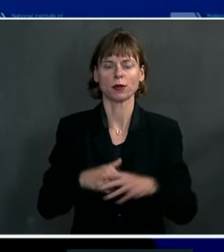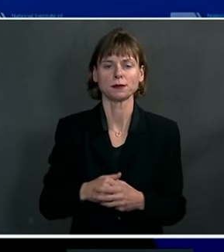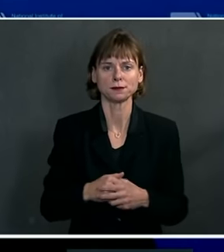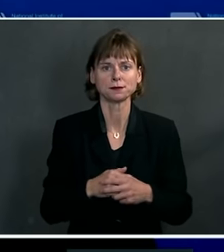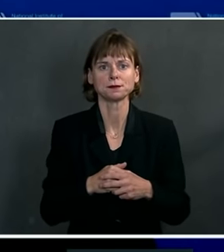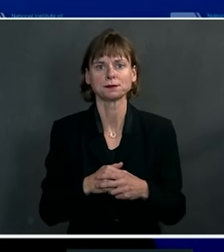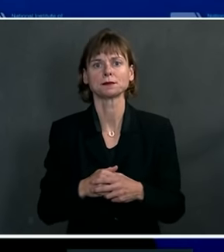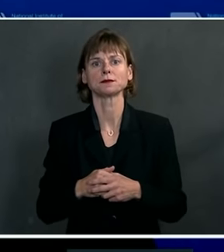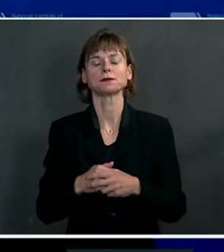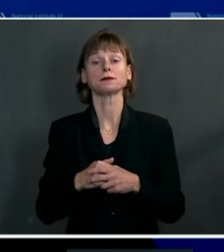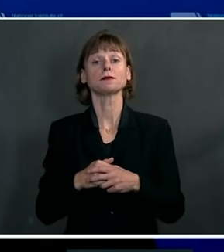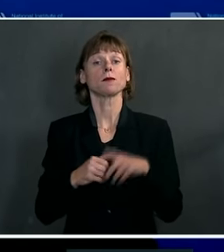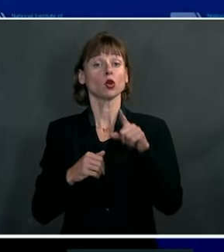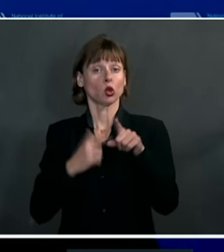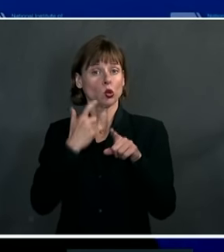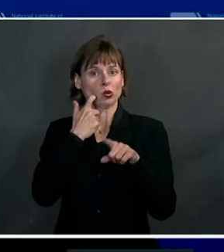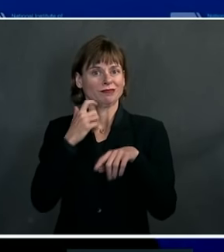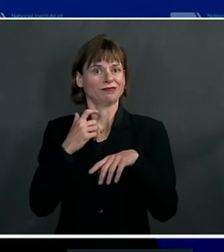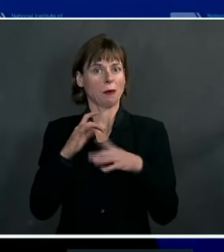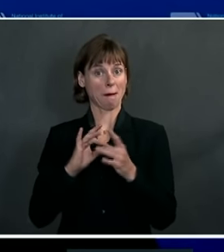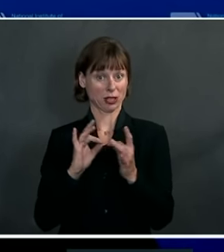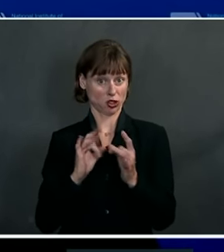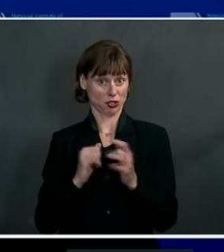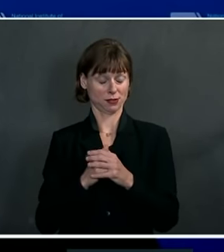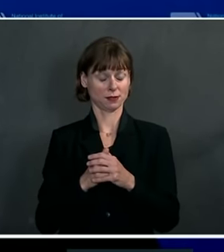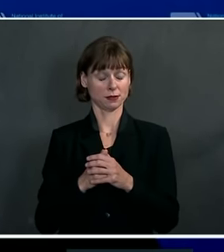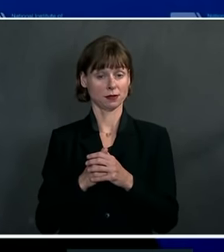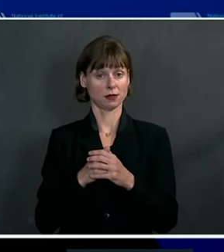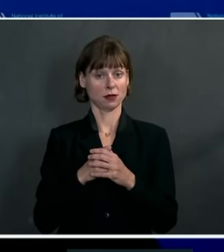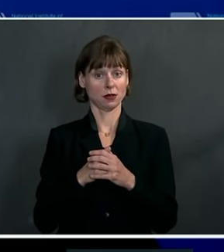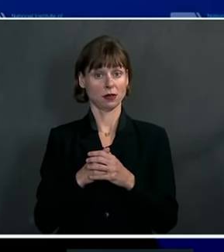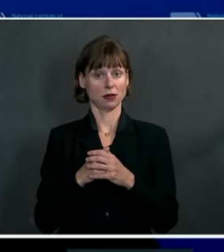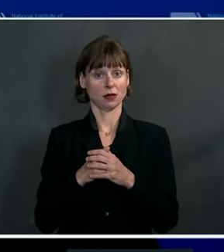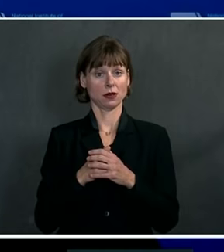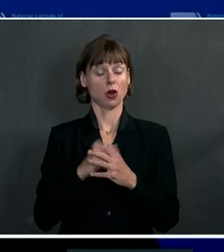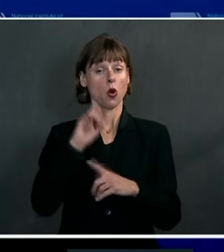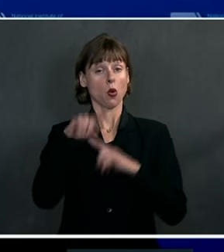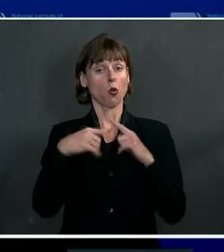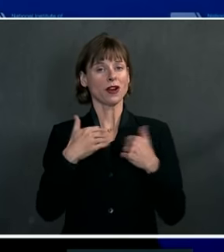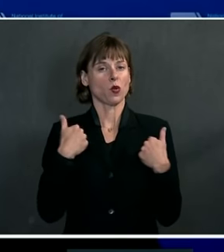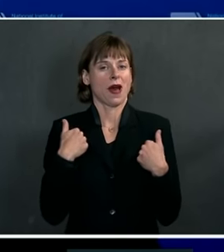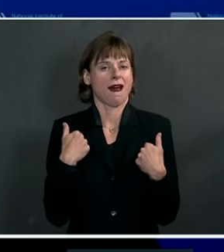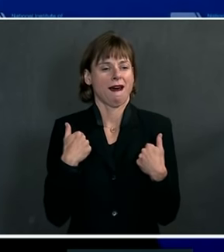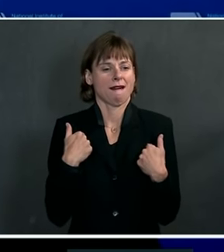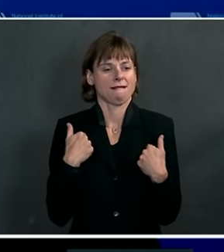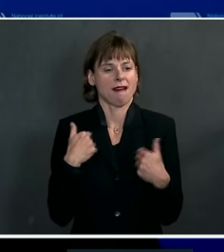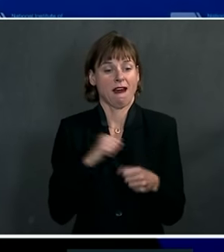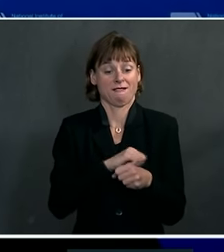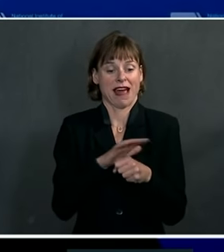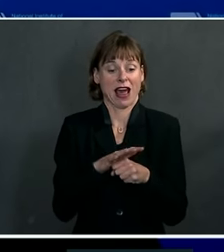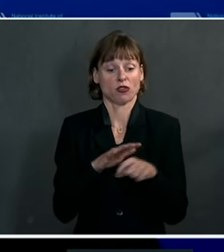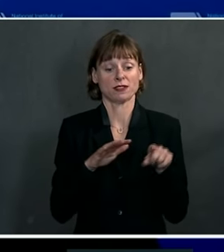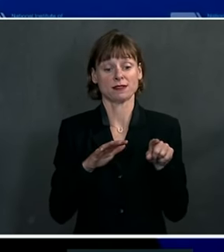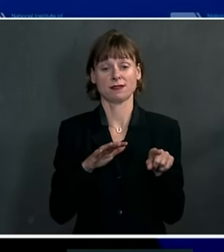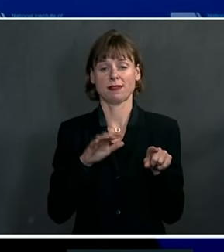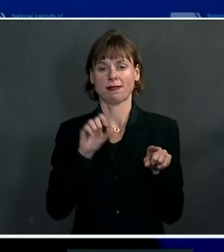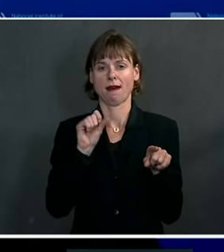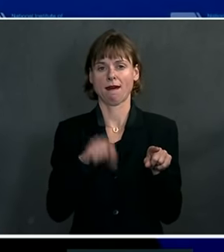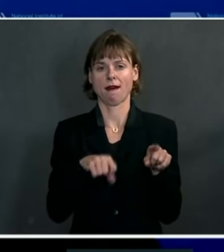As you alluded to, the fact is that when you have a virus that has ability to